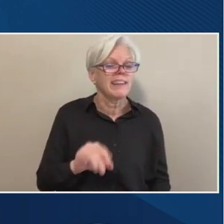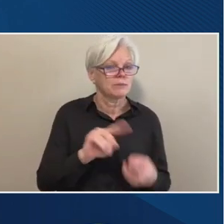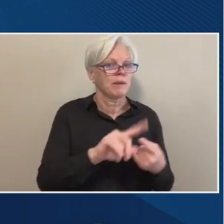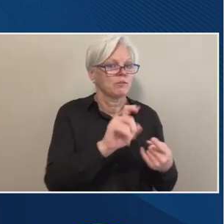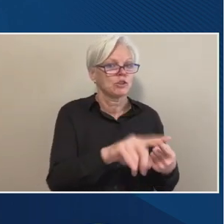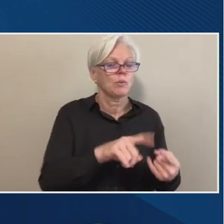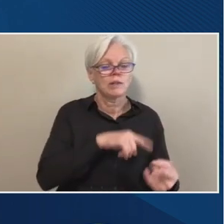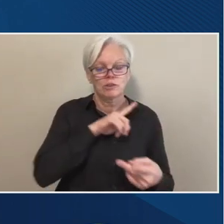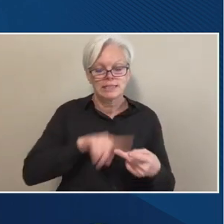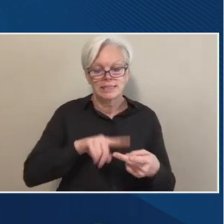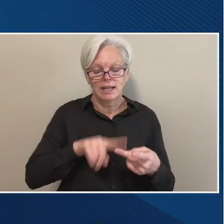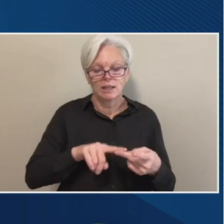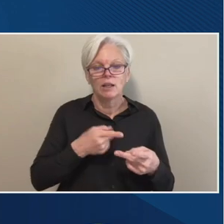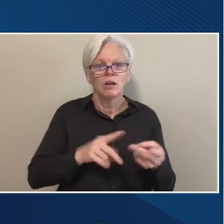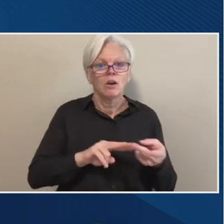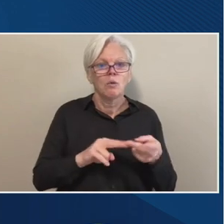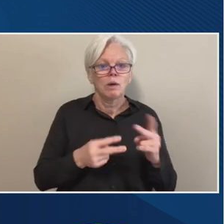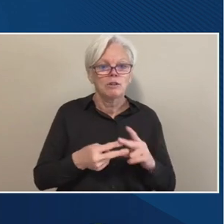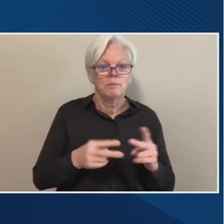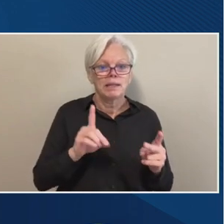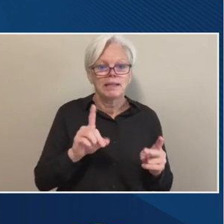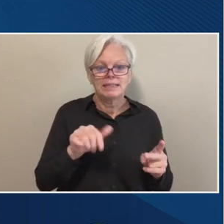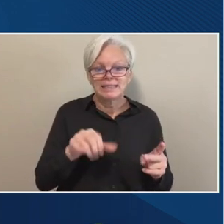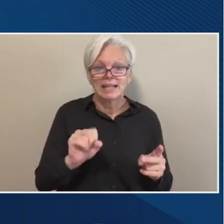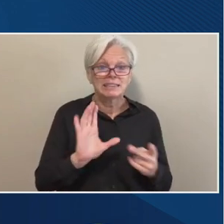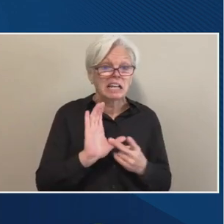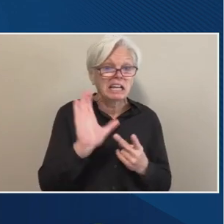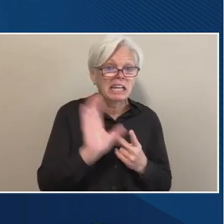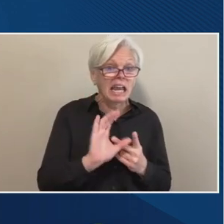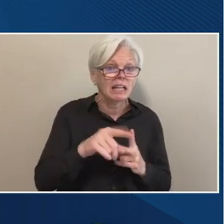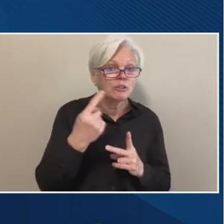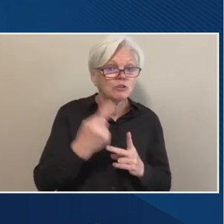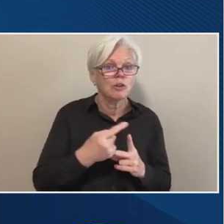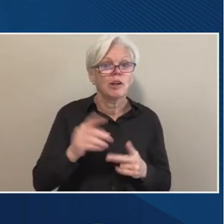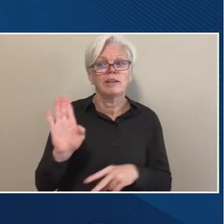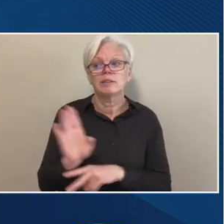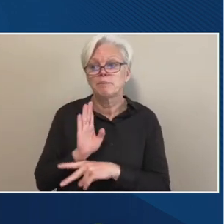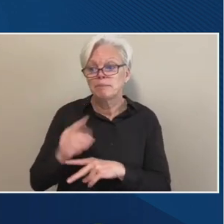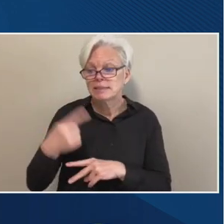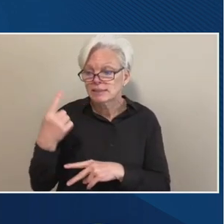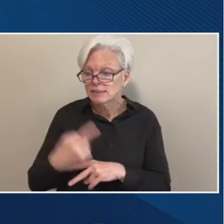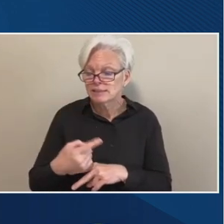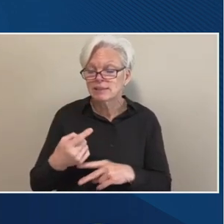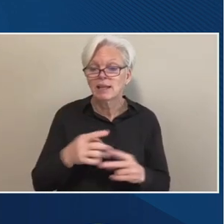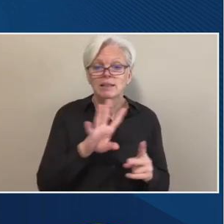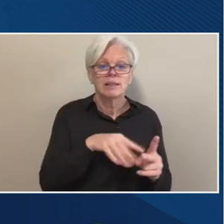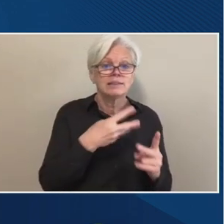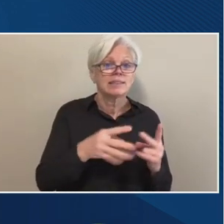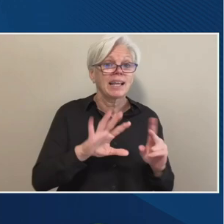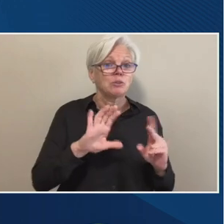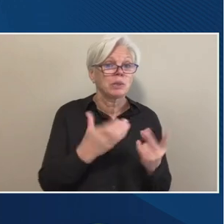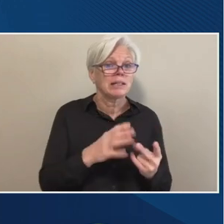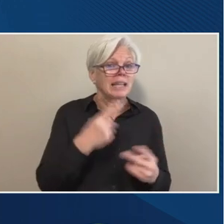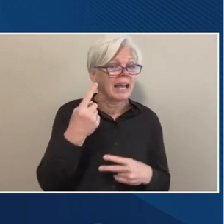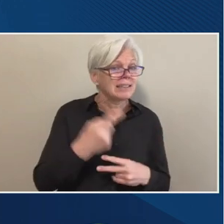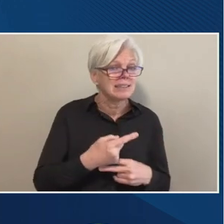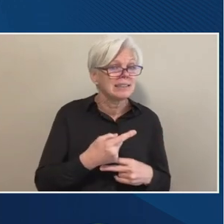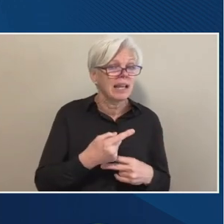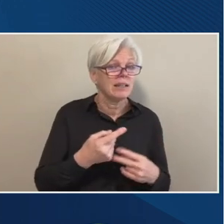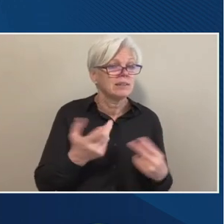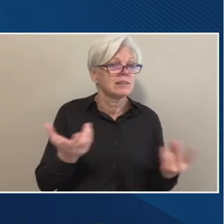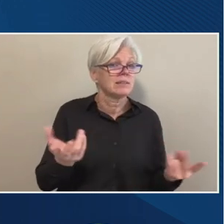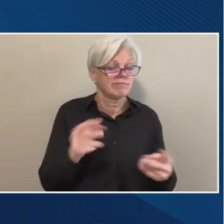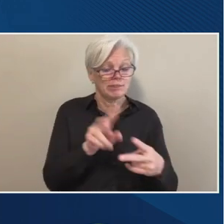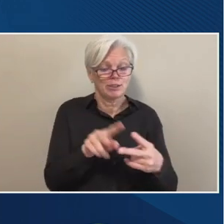what do you mean by days? Do you mean calendar days? Do you need business days? Do you mean scheduled class days? Those are my two questions.